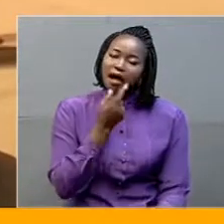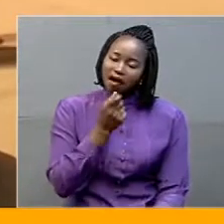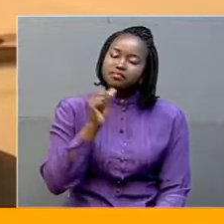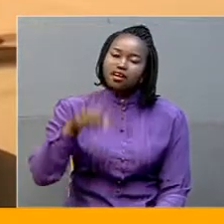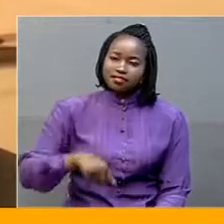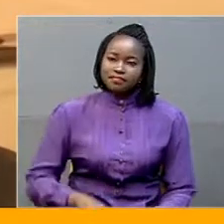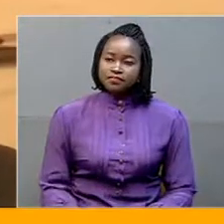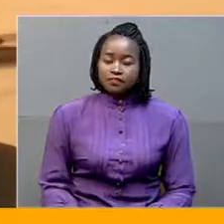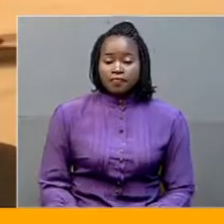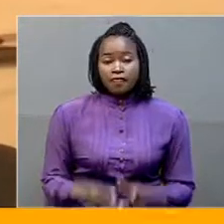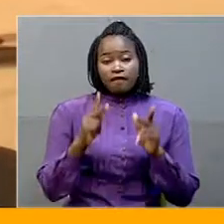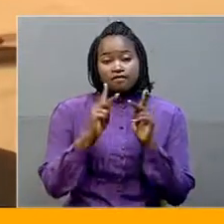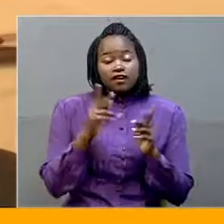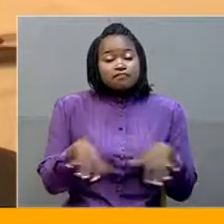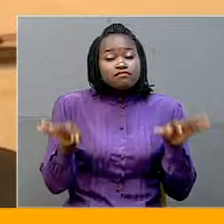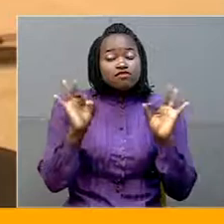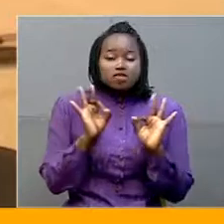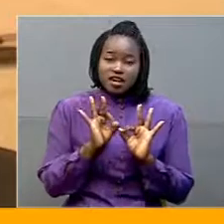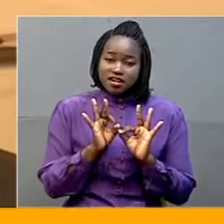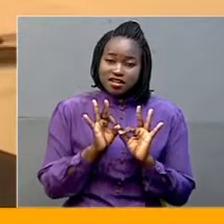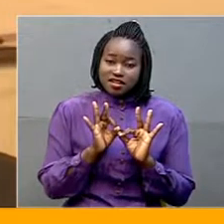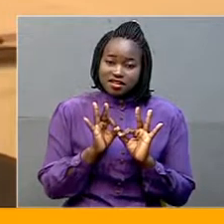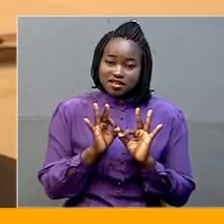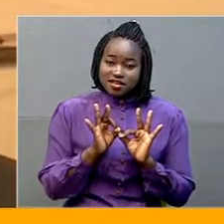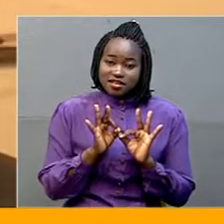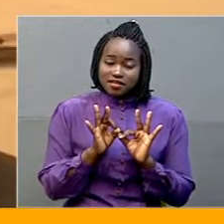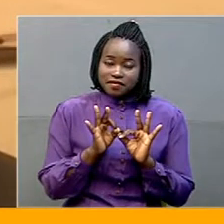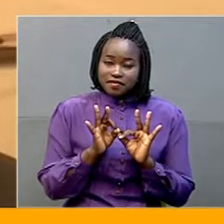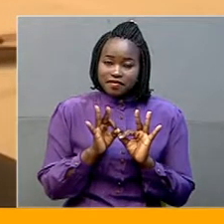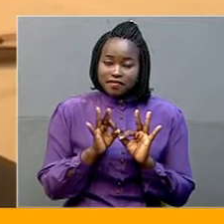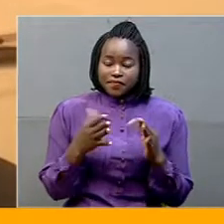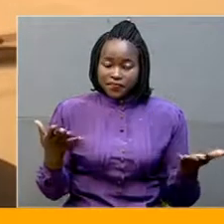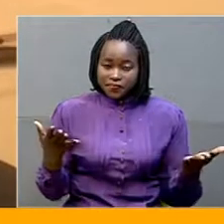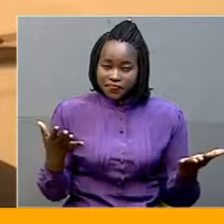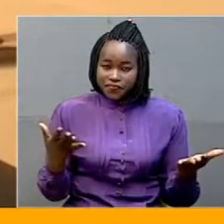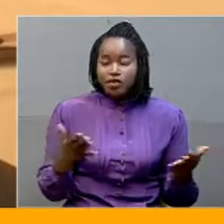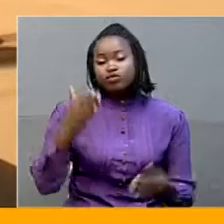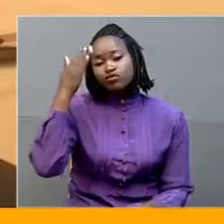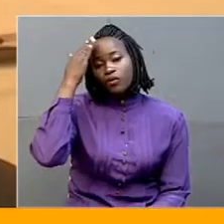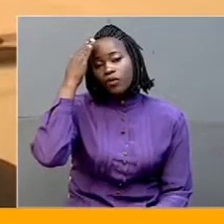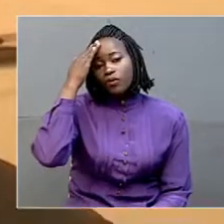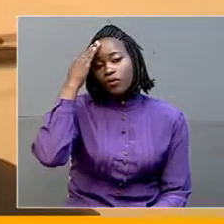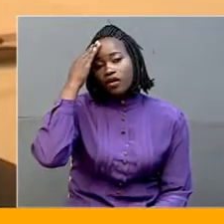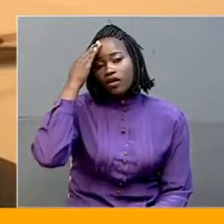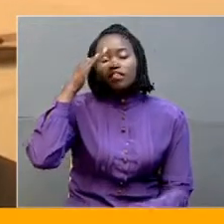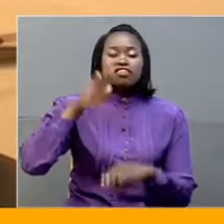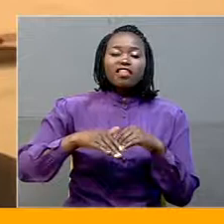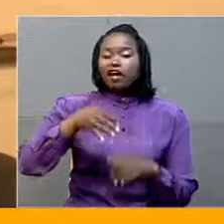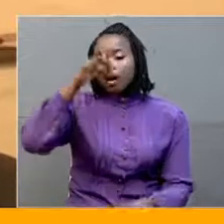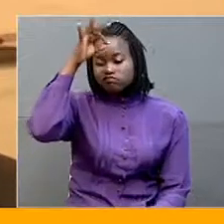with this exposure to field operations, are not prone to HIV-AIDS scourge.